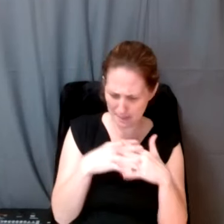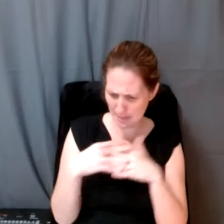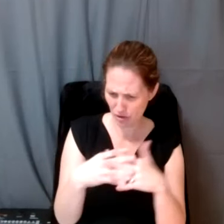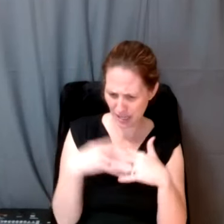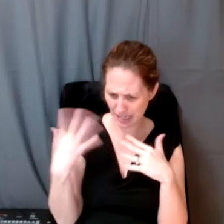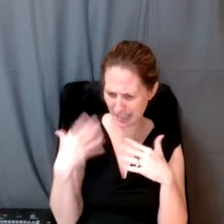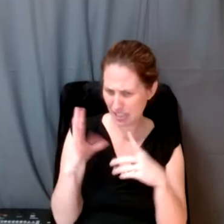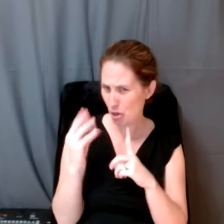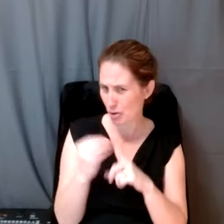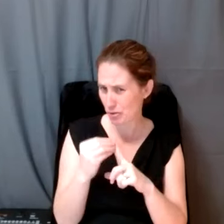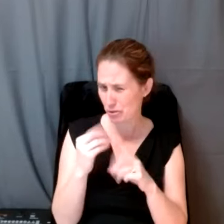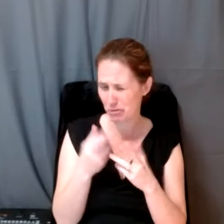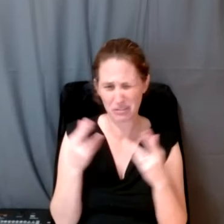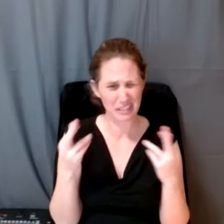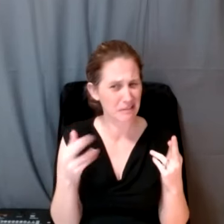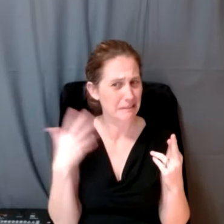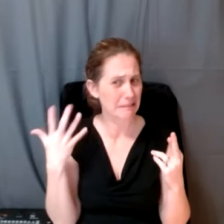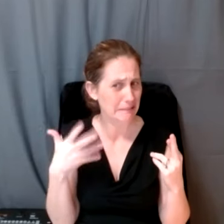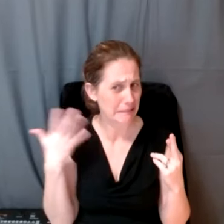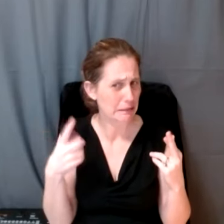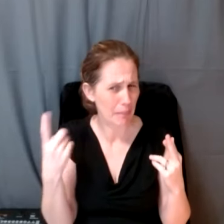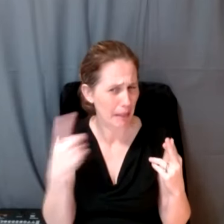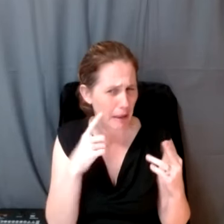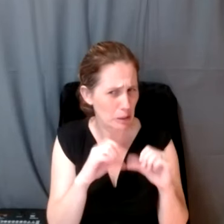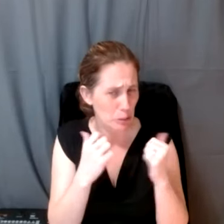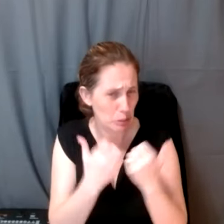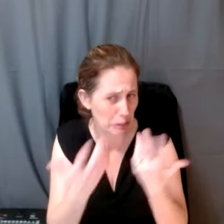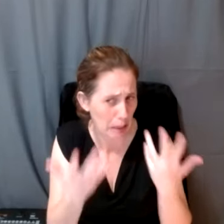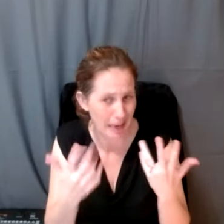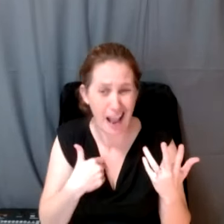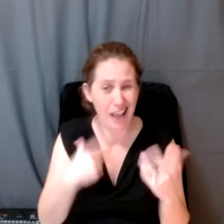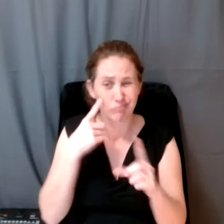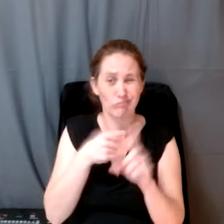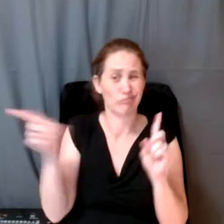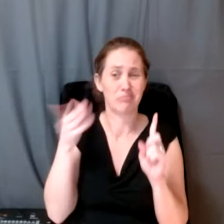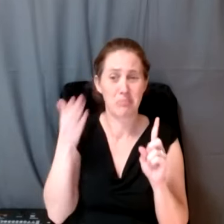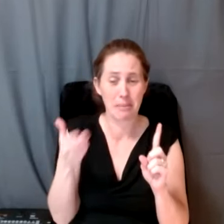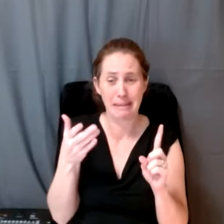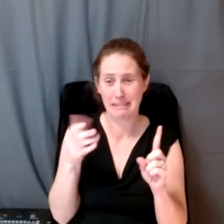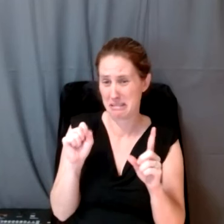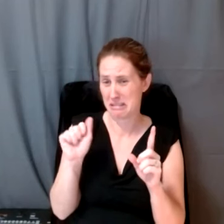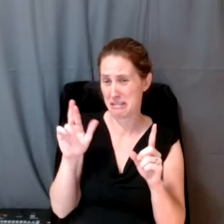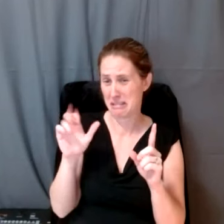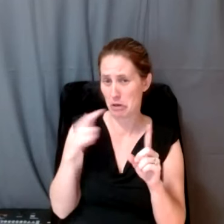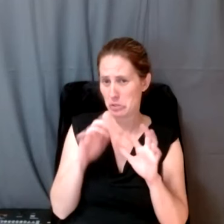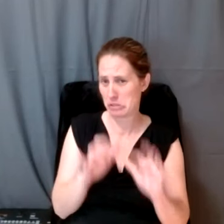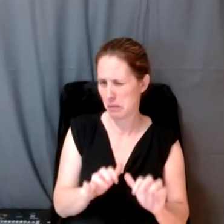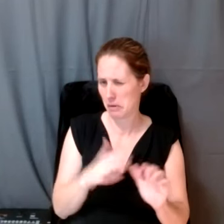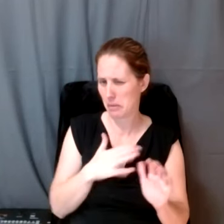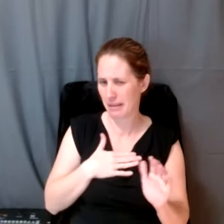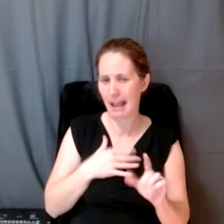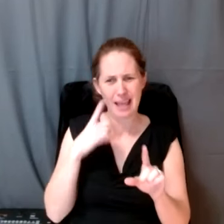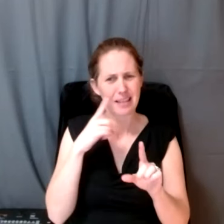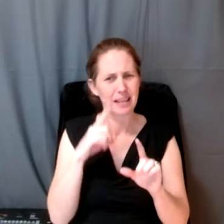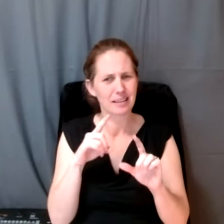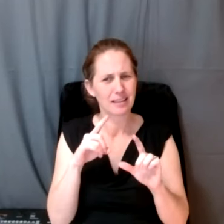cultural resources something association I might be totally wrong there. Sarah if you could put that into the chat. think